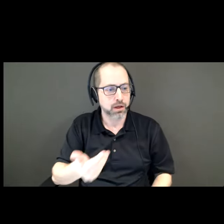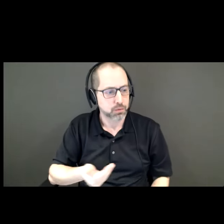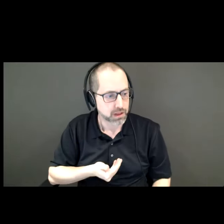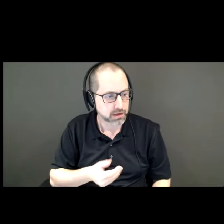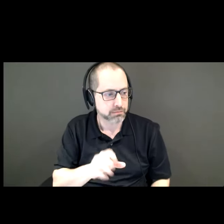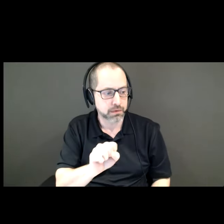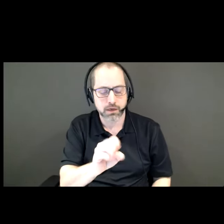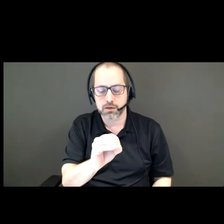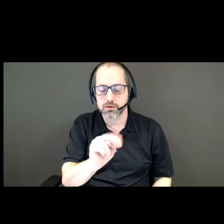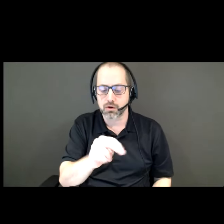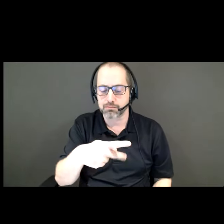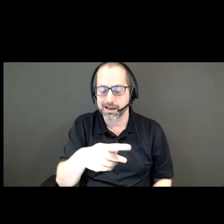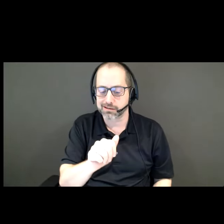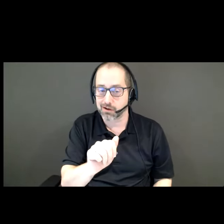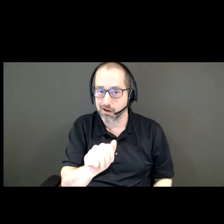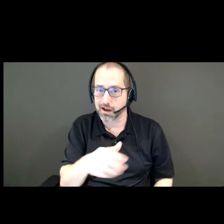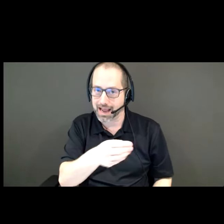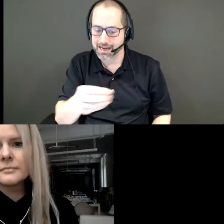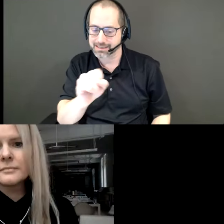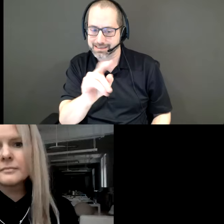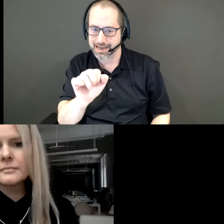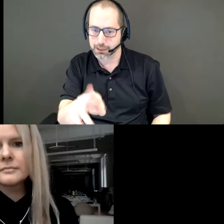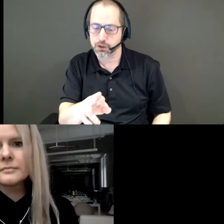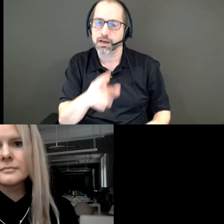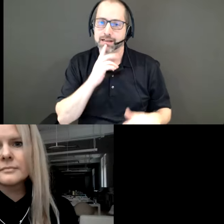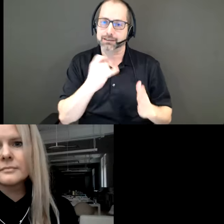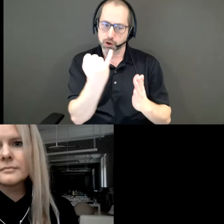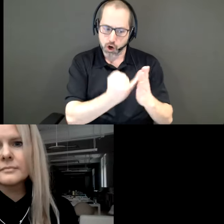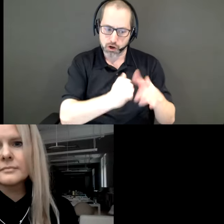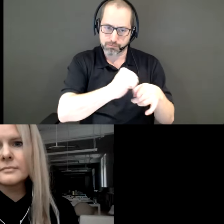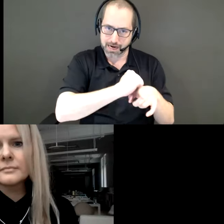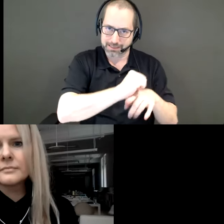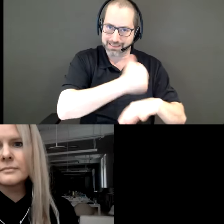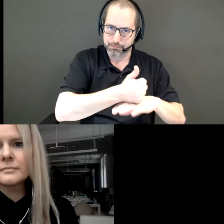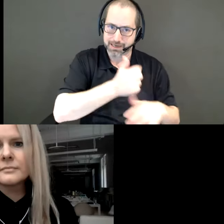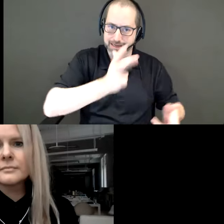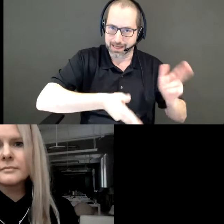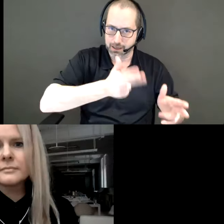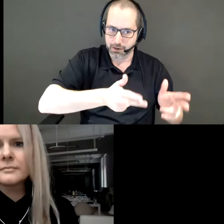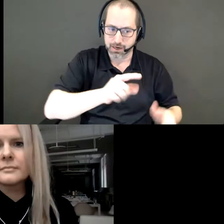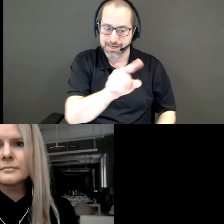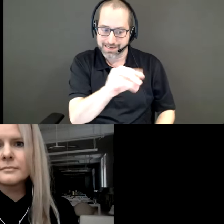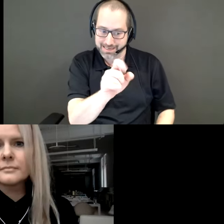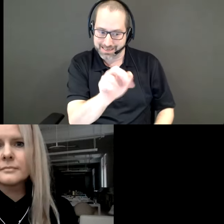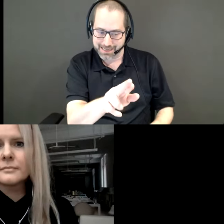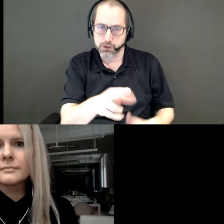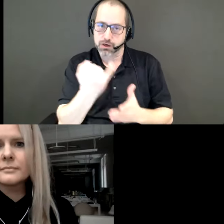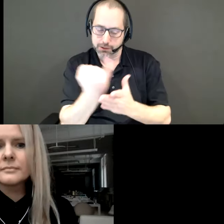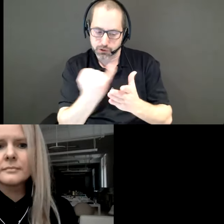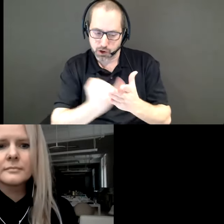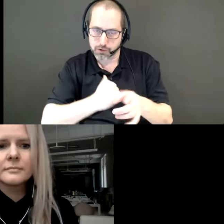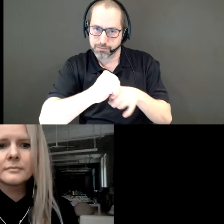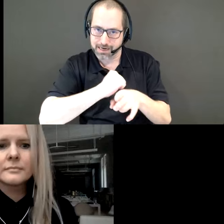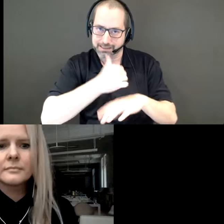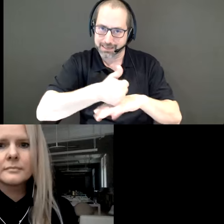to kick things off. Saint-Façant is an art practice based in Calgary and Zeidler is an architectural practice based in Toronto, with offices